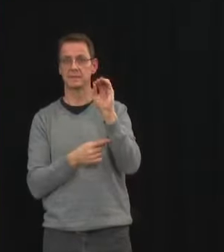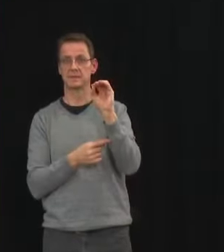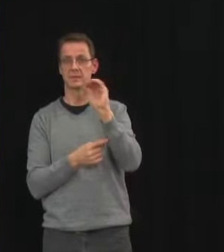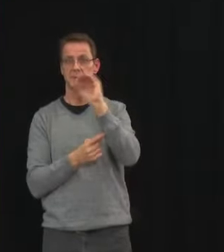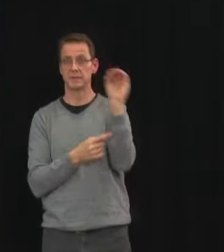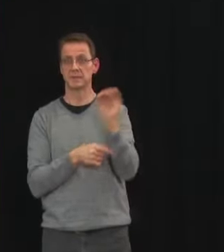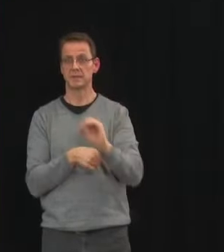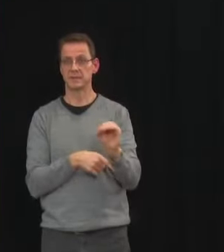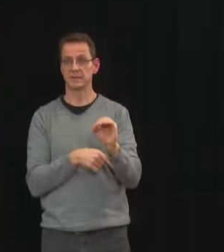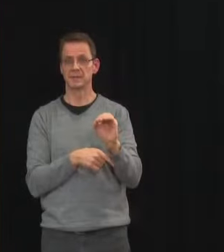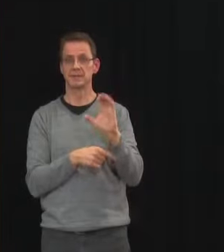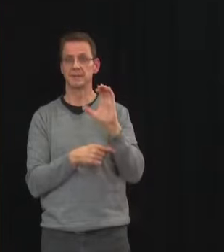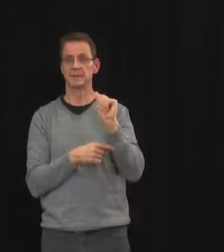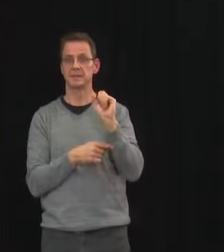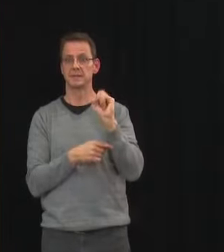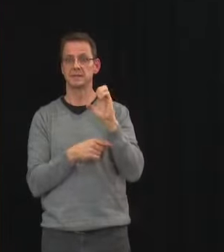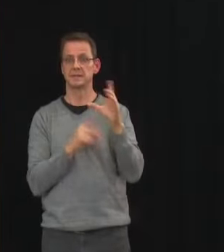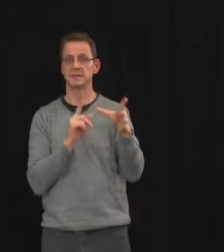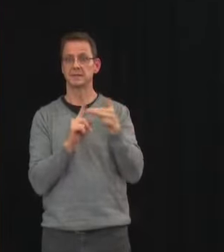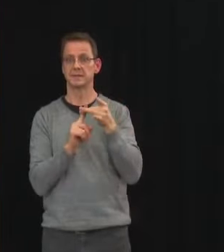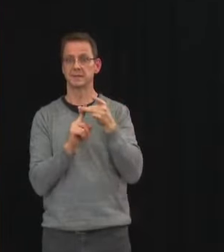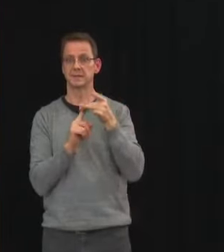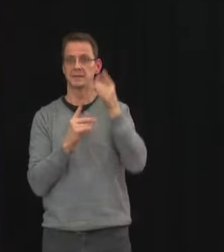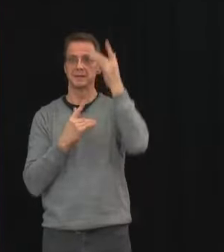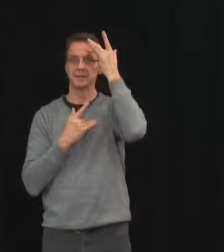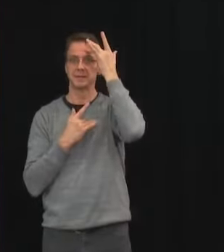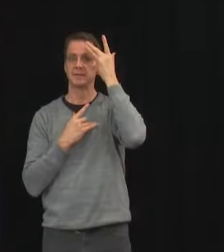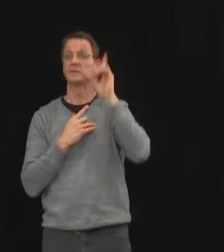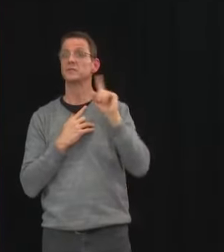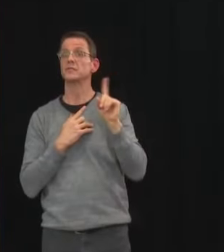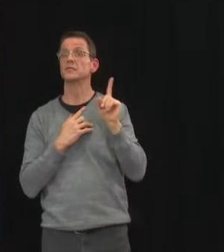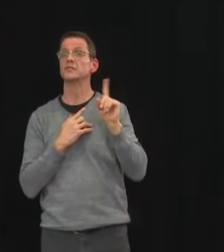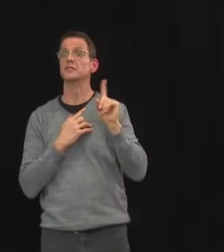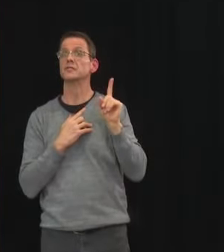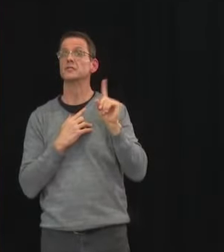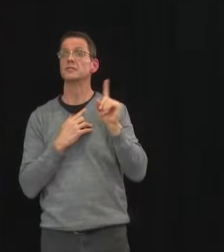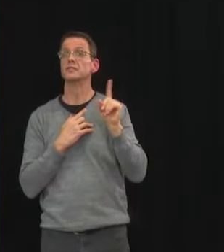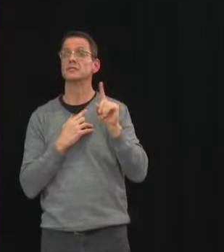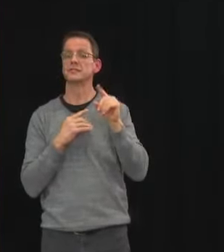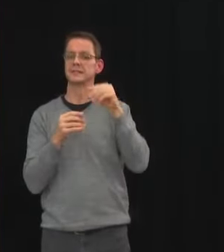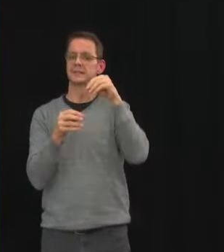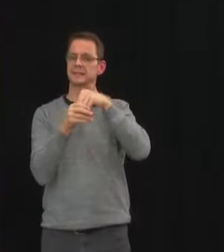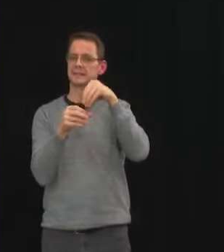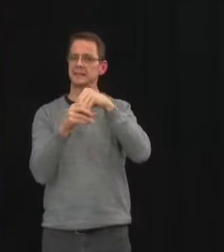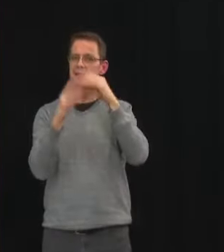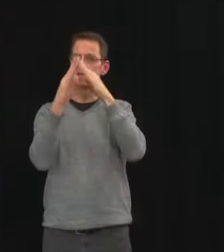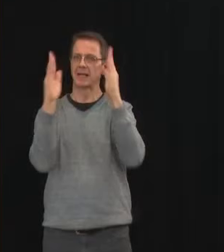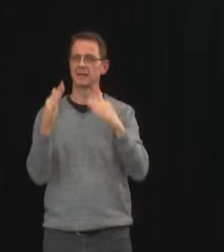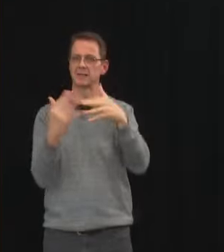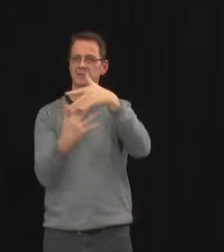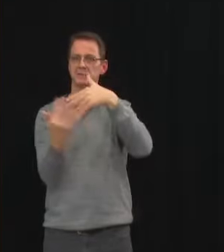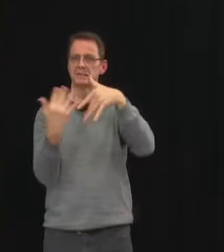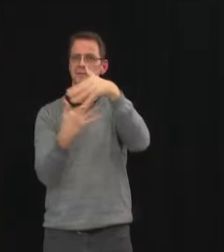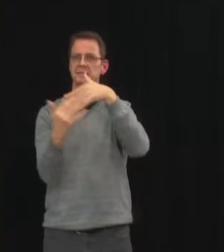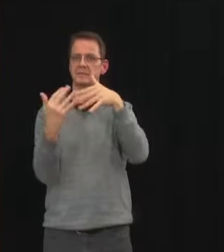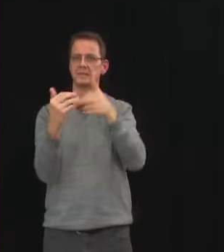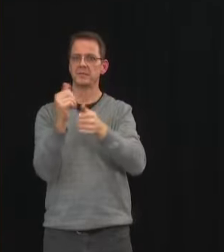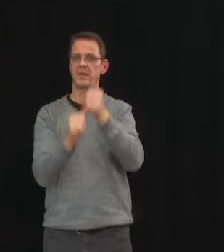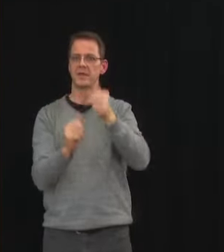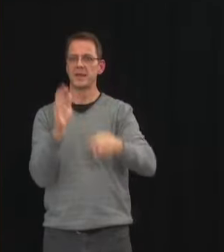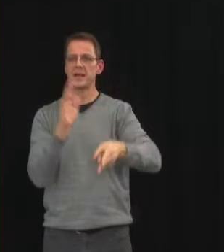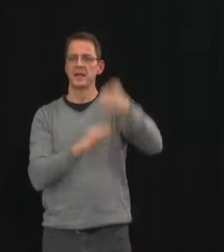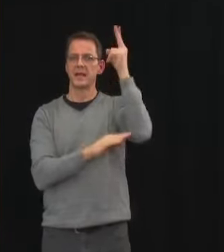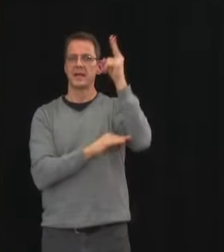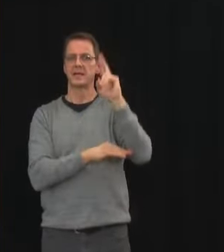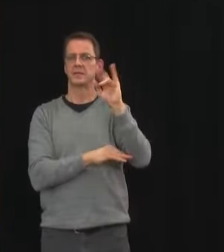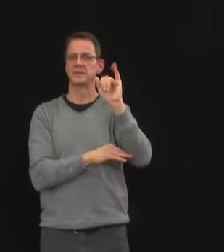in household we know that that in household transmission is the highest risk and so again want to reiterate the importance of making